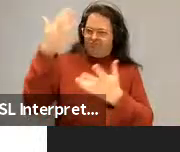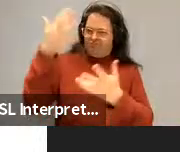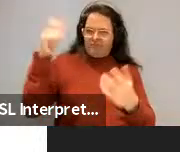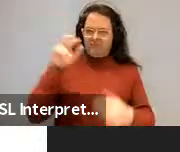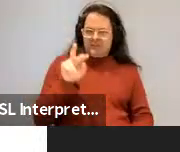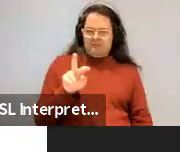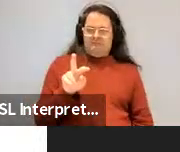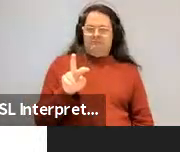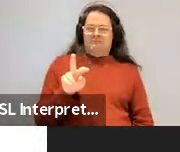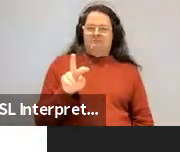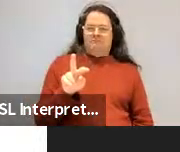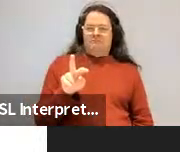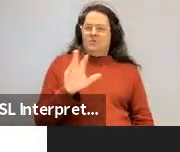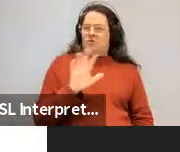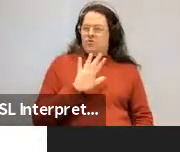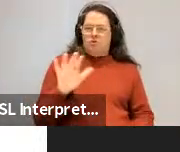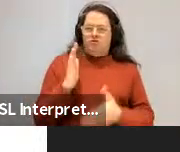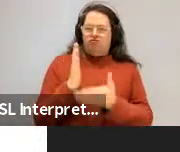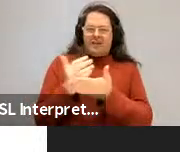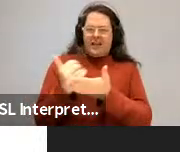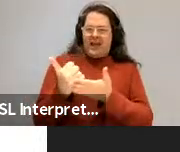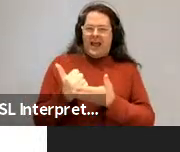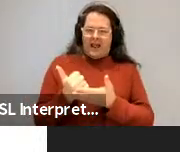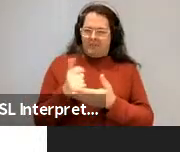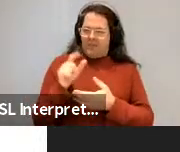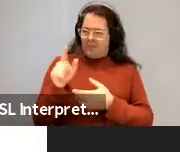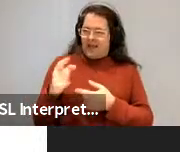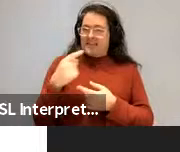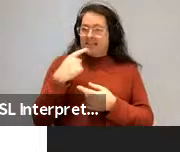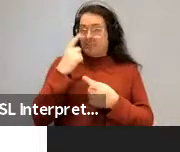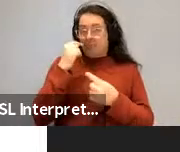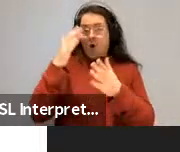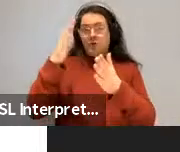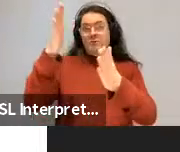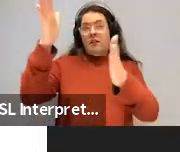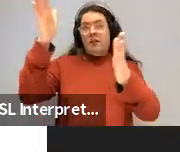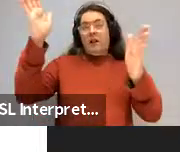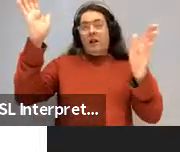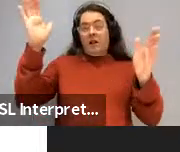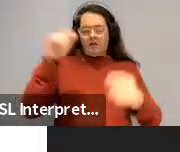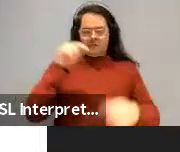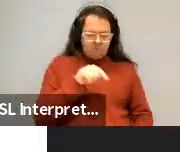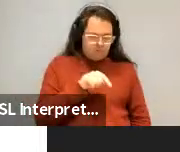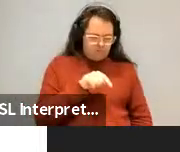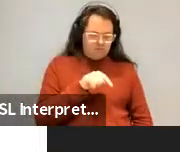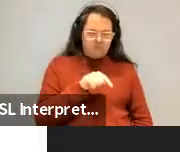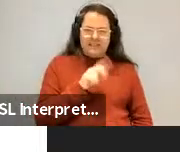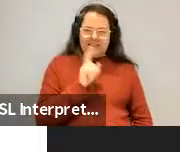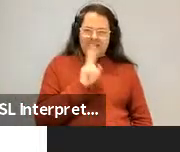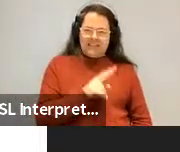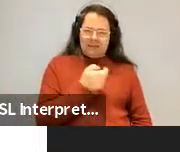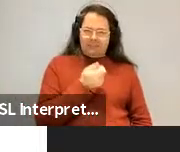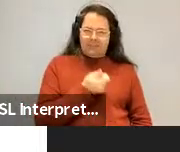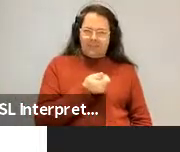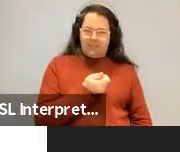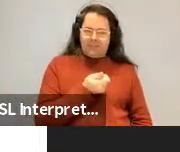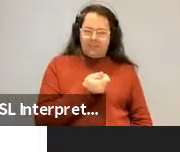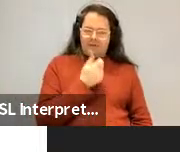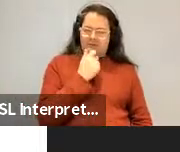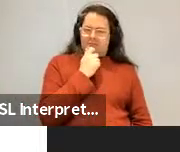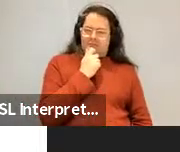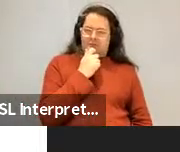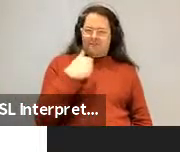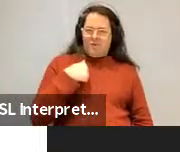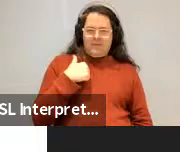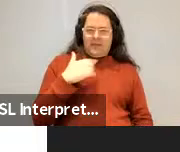think this was a useful framework in the end. Uh, I'm not to say that that's not to say that it's impossible. It's just, I didn't, that I didn't get any